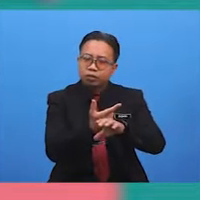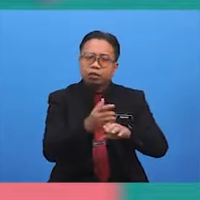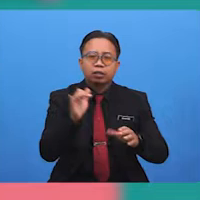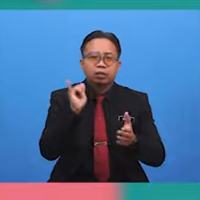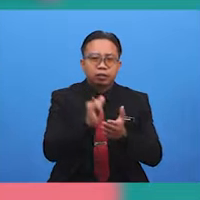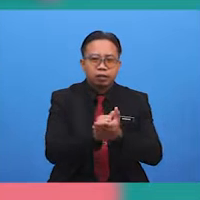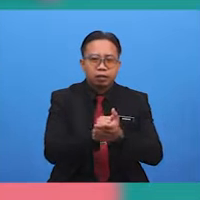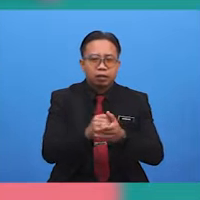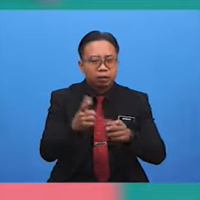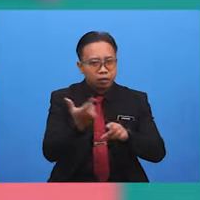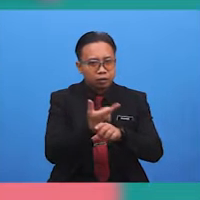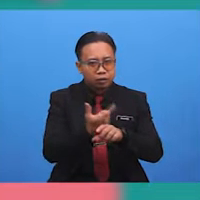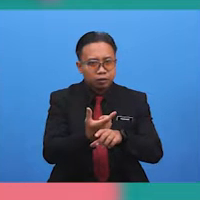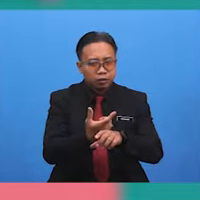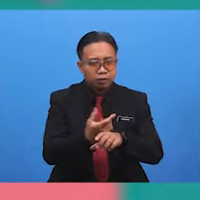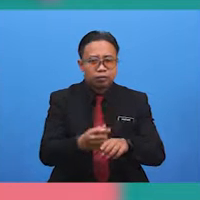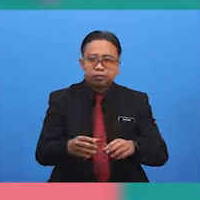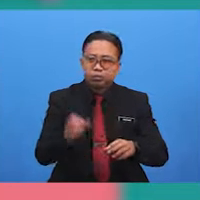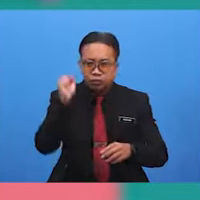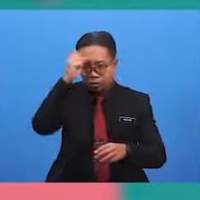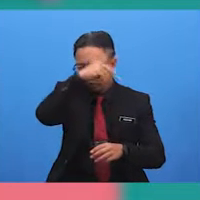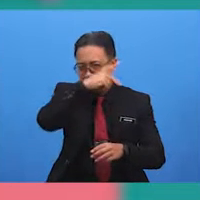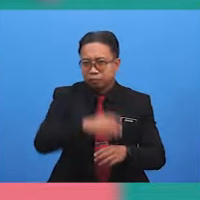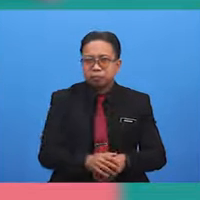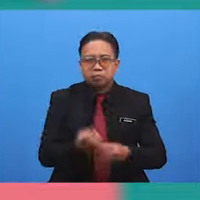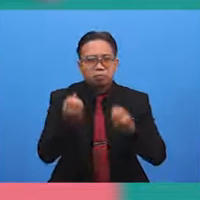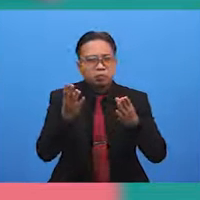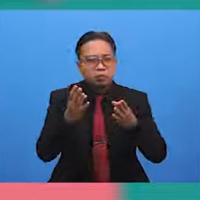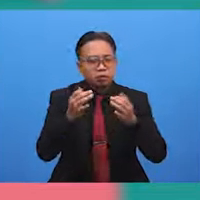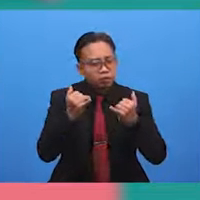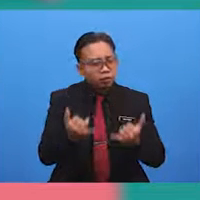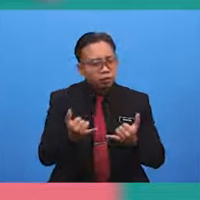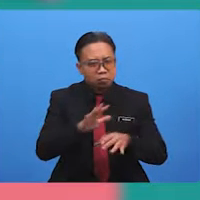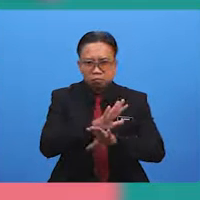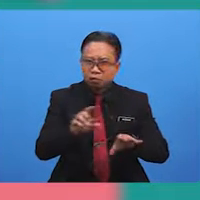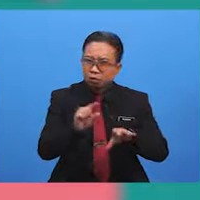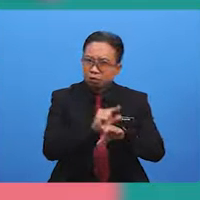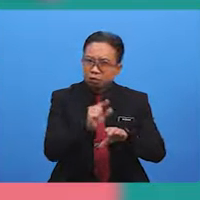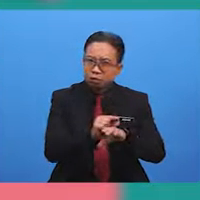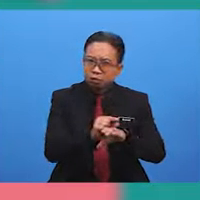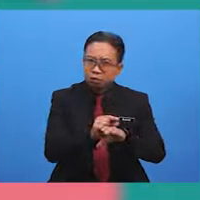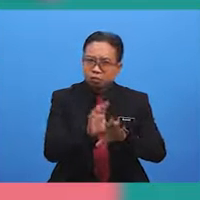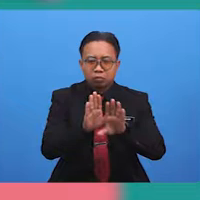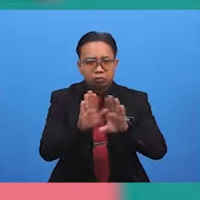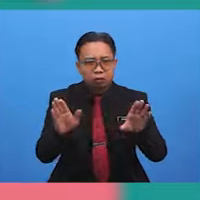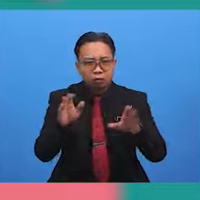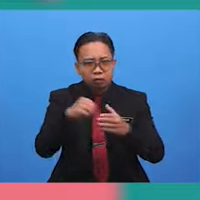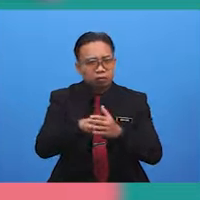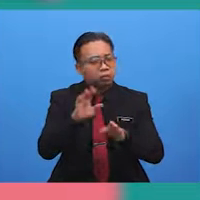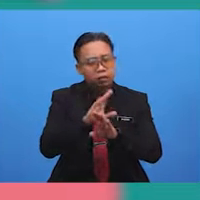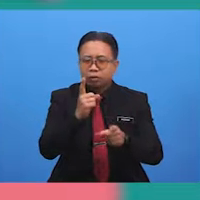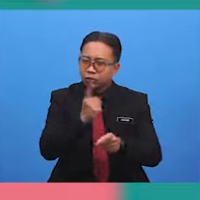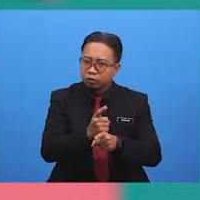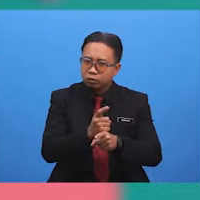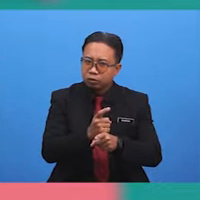good manners. Modern parents do not use them anymore. It's not true that opening an umbrella in the house would bring